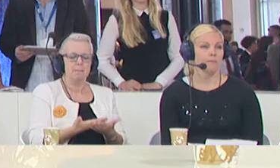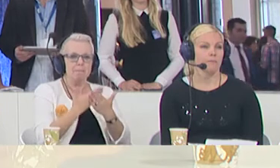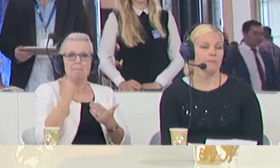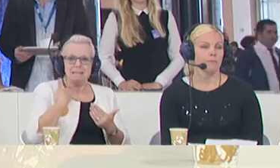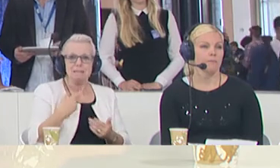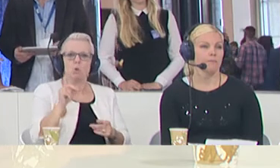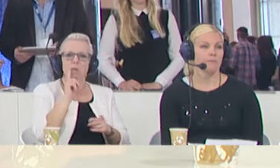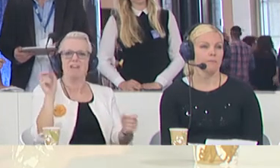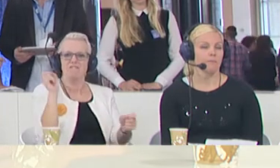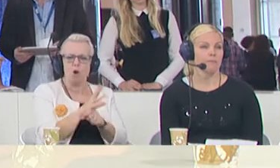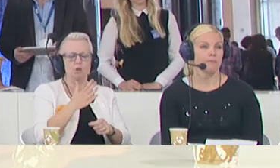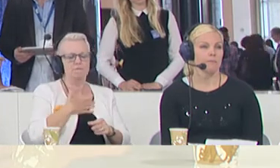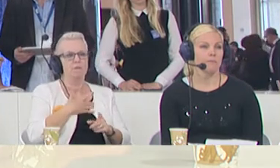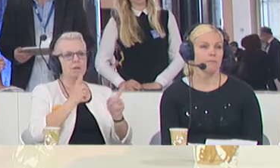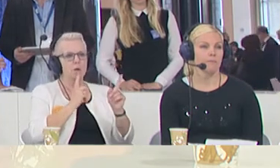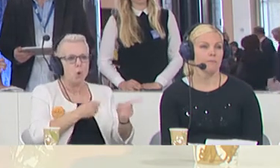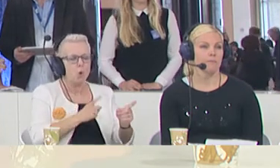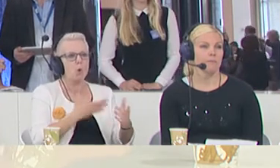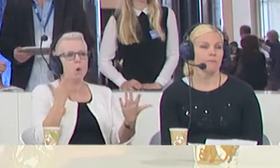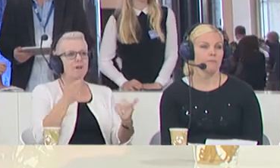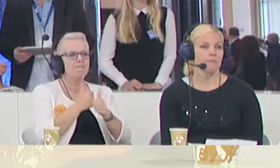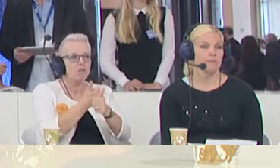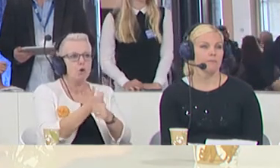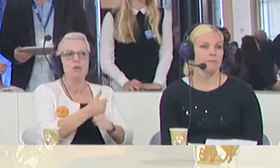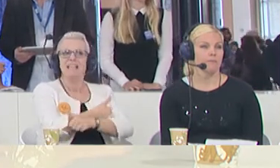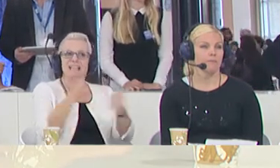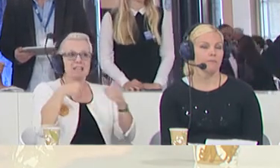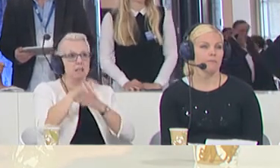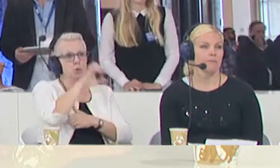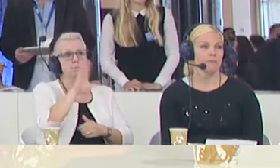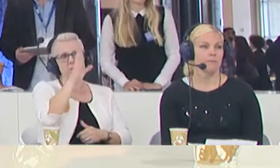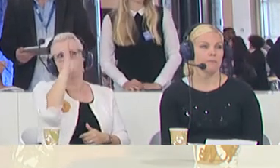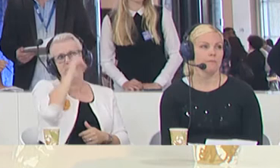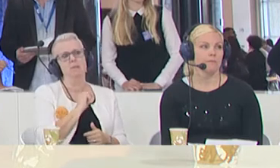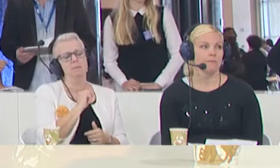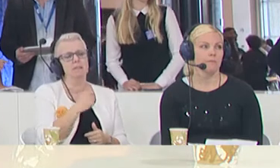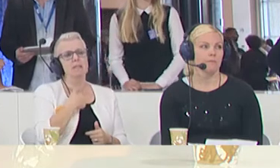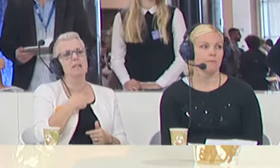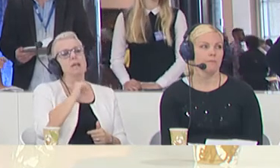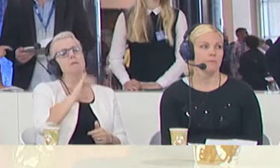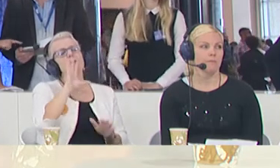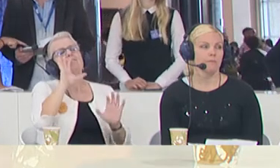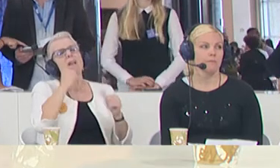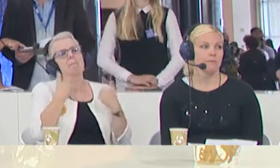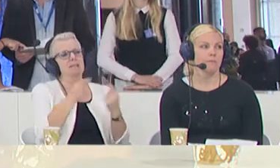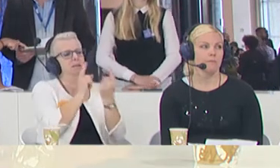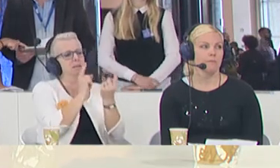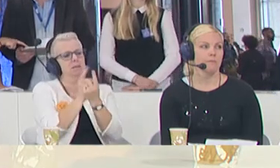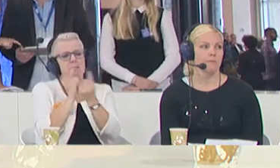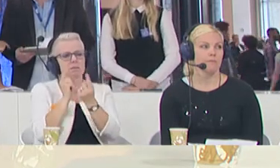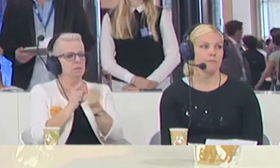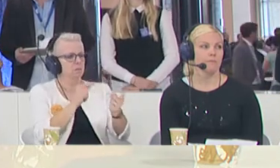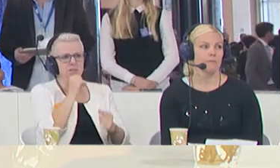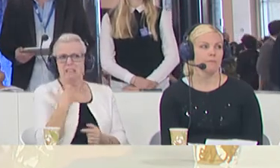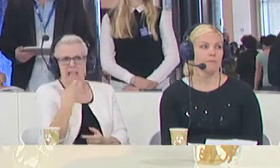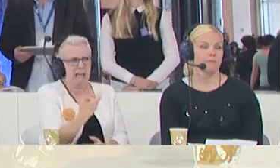from war, from persecution. I think everybody in Europe will understand that I have met so many people who are not rich